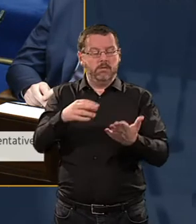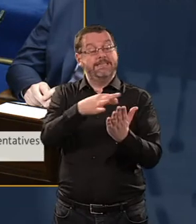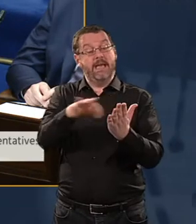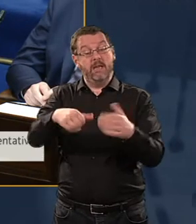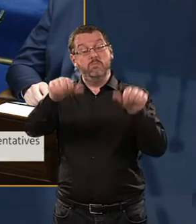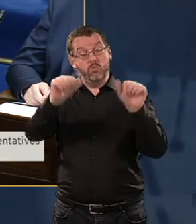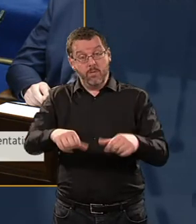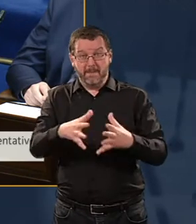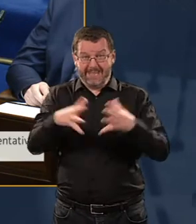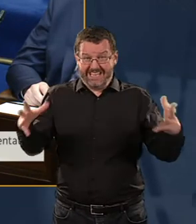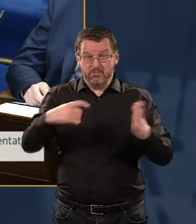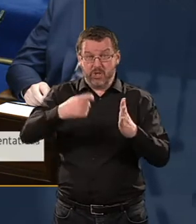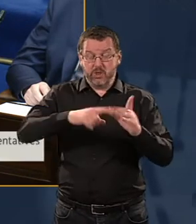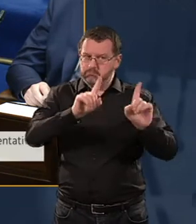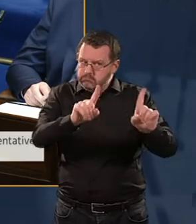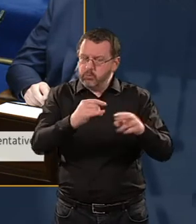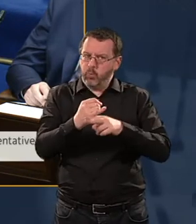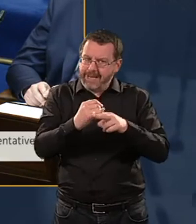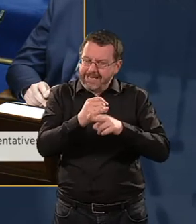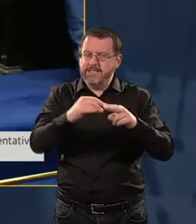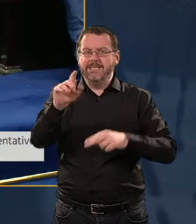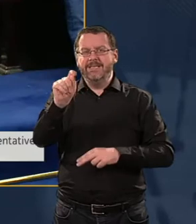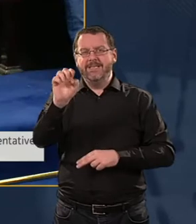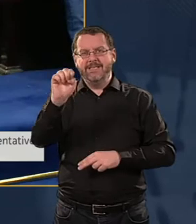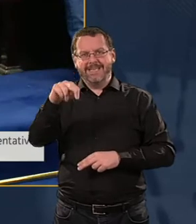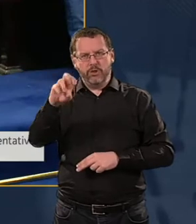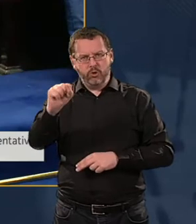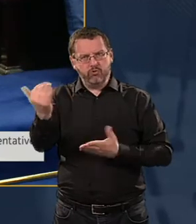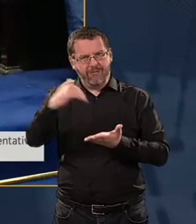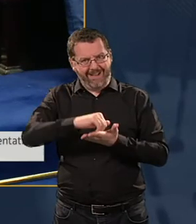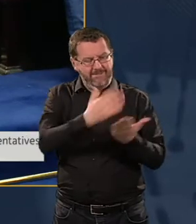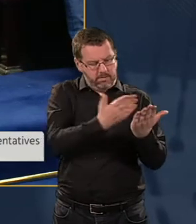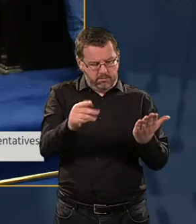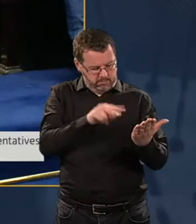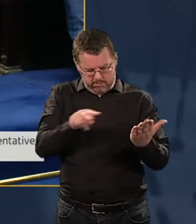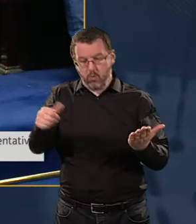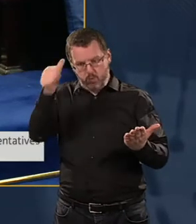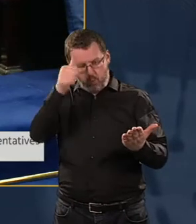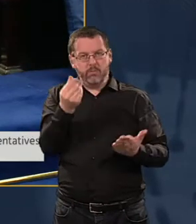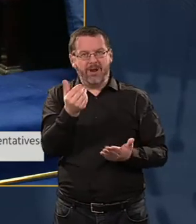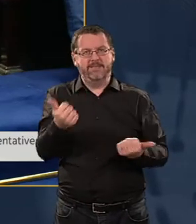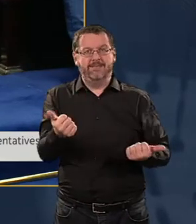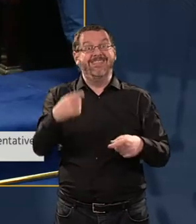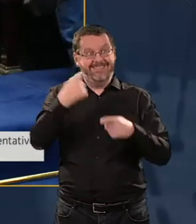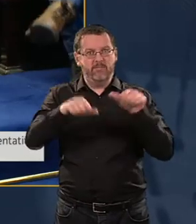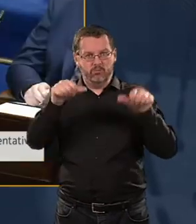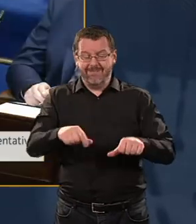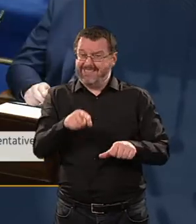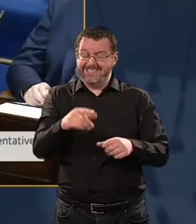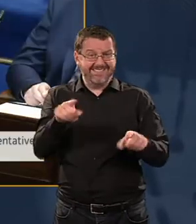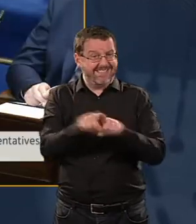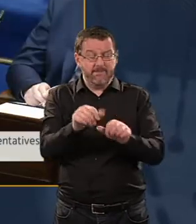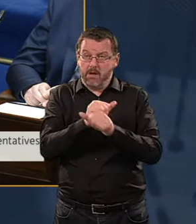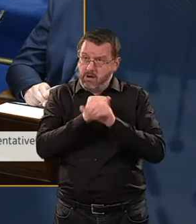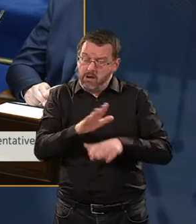projects until the tenders come in and we actually know the price. that applies to all projects, of